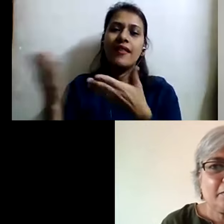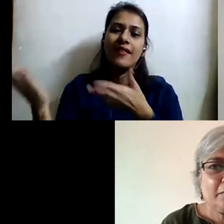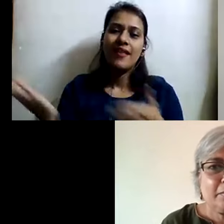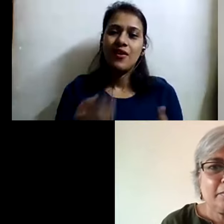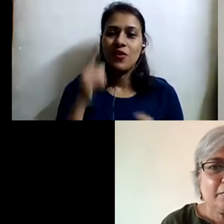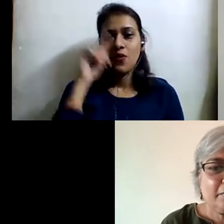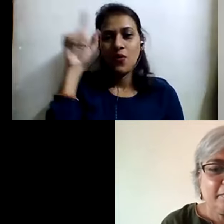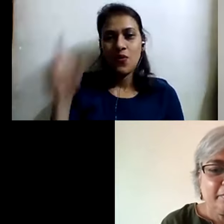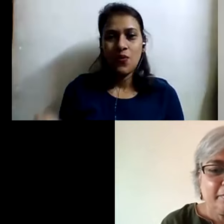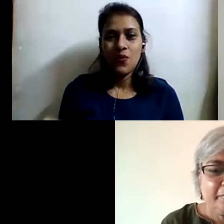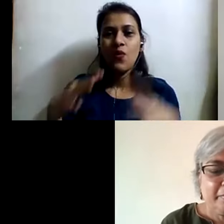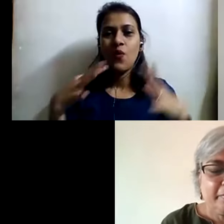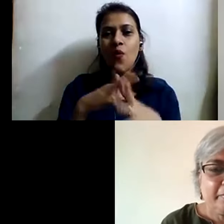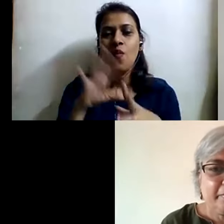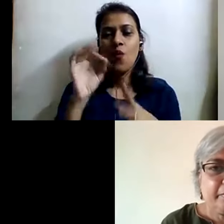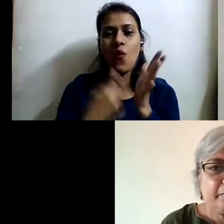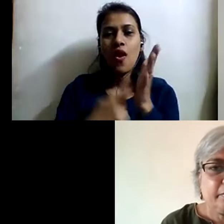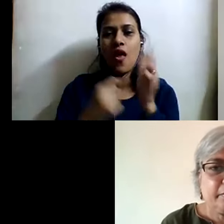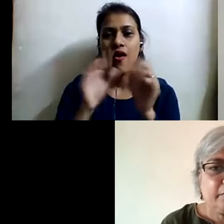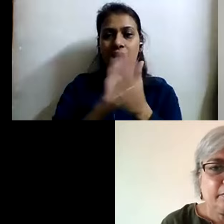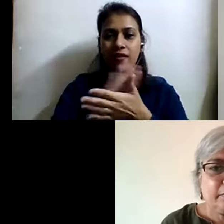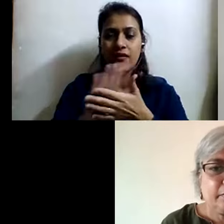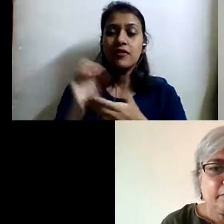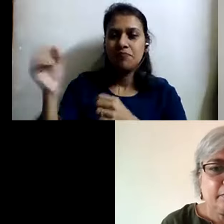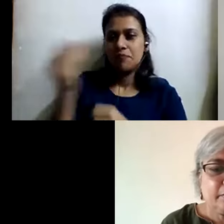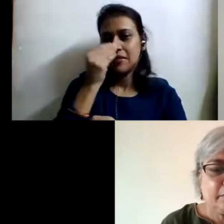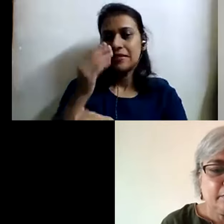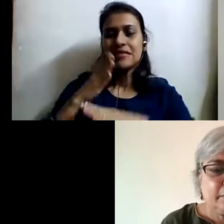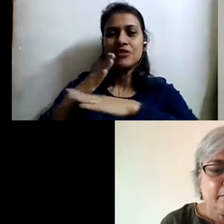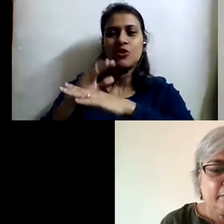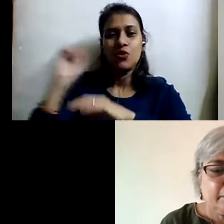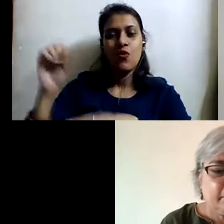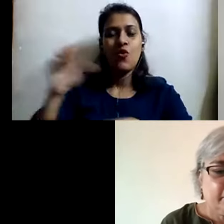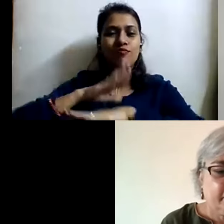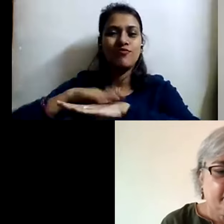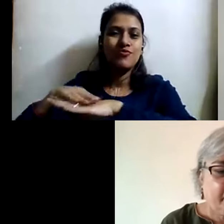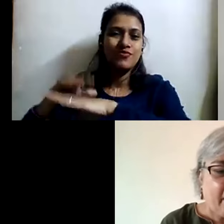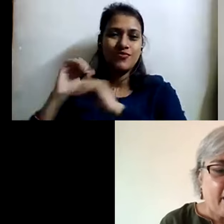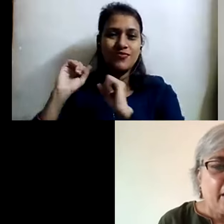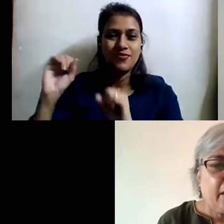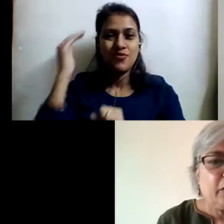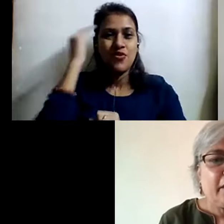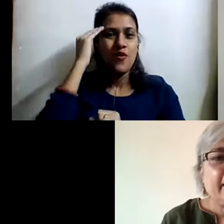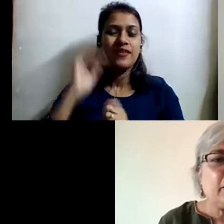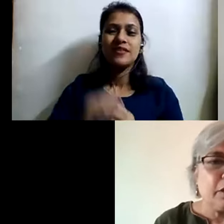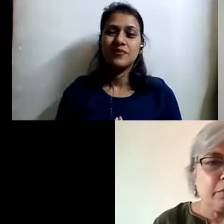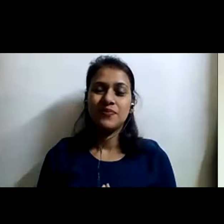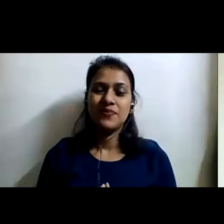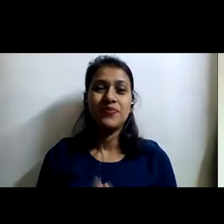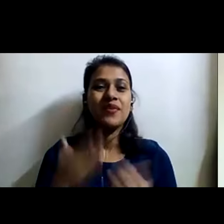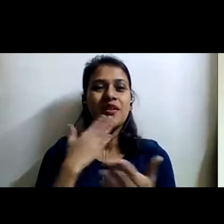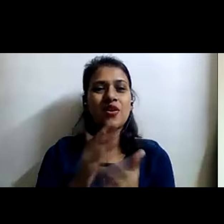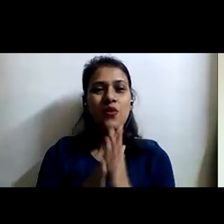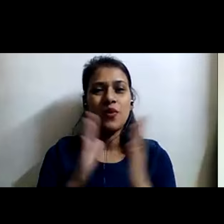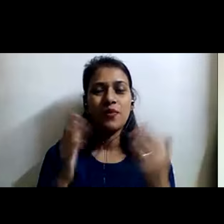request you to take the stage and share your valuable knowledge with us. Thank you. Okay, thank you very much.